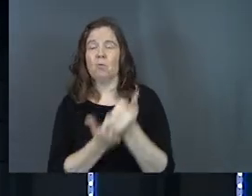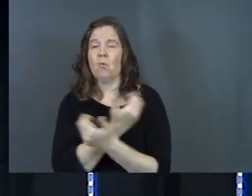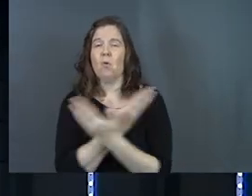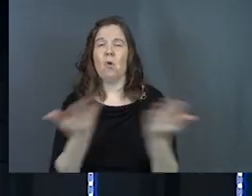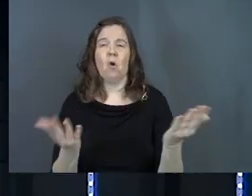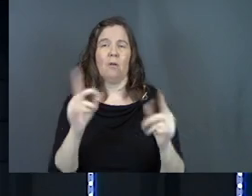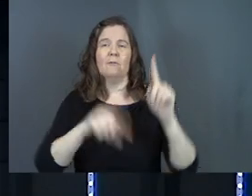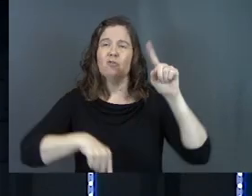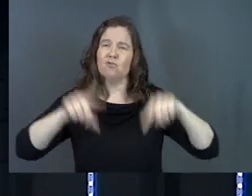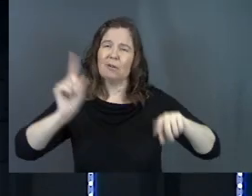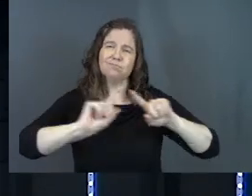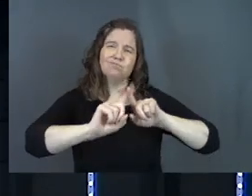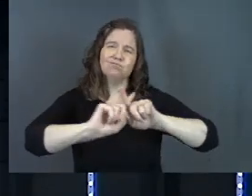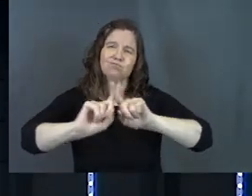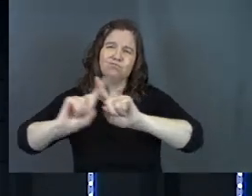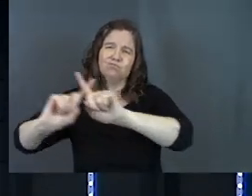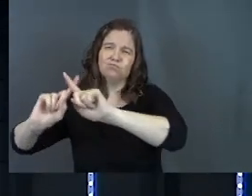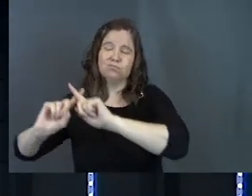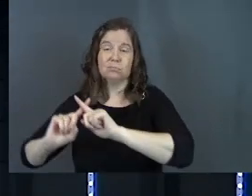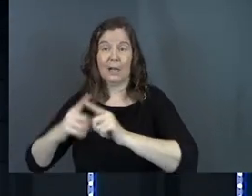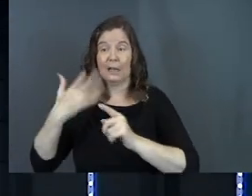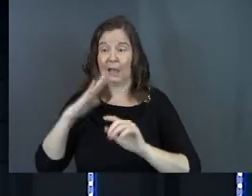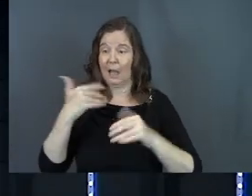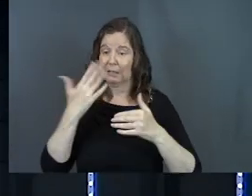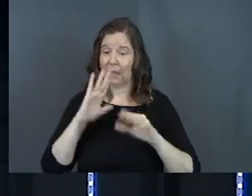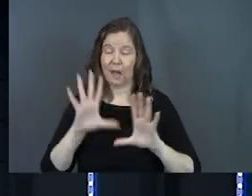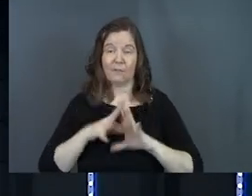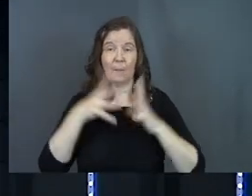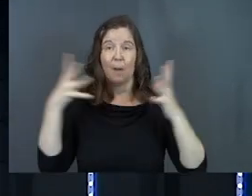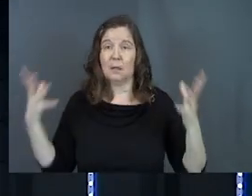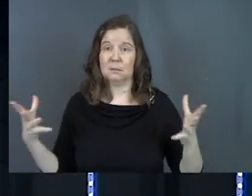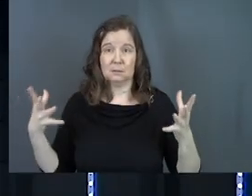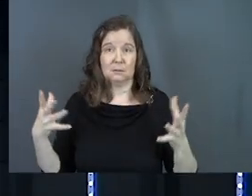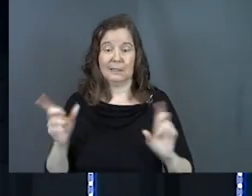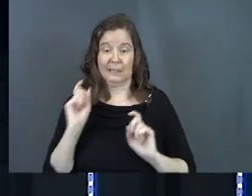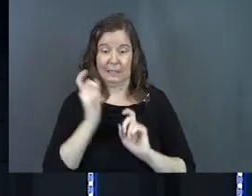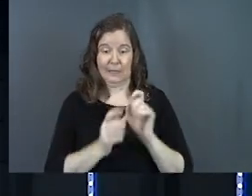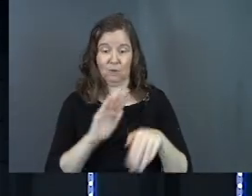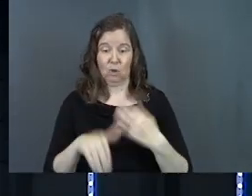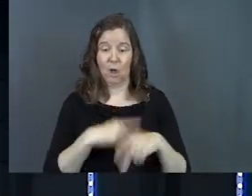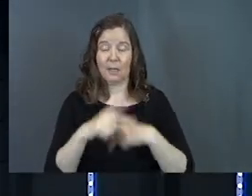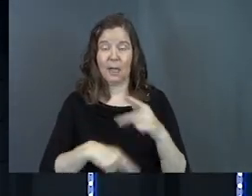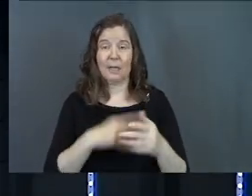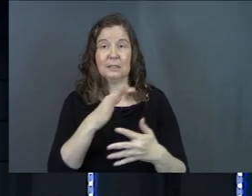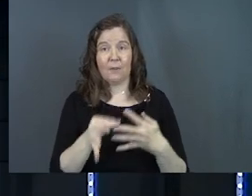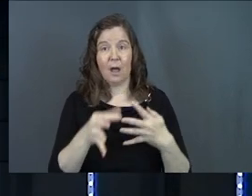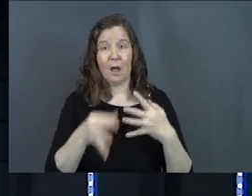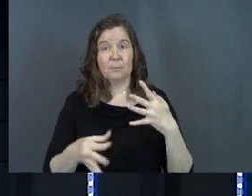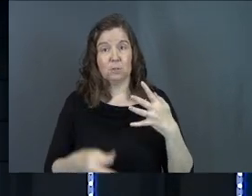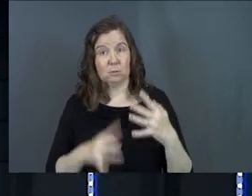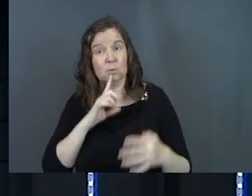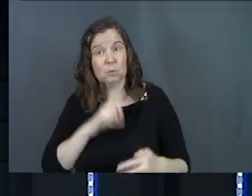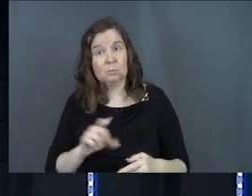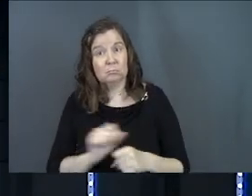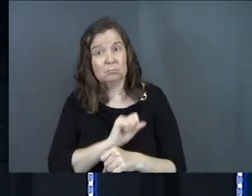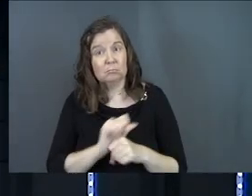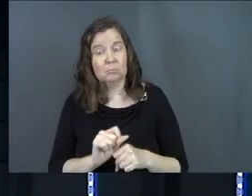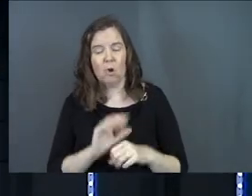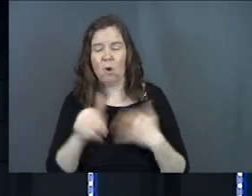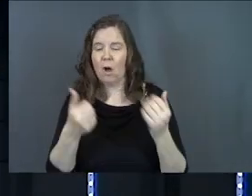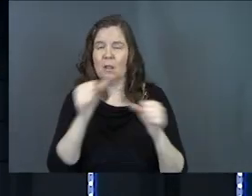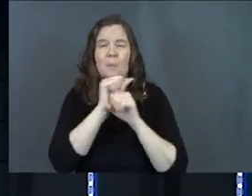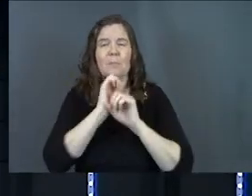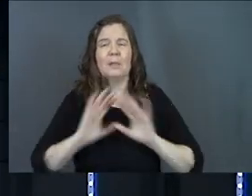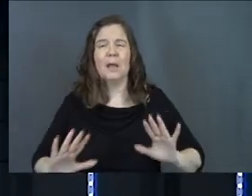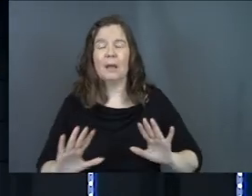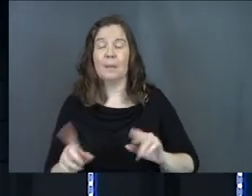all this variety. God is a God of abundance. God is the God that gives us all kinds of options. He does. All of these are